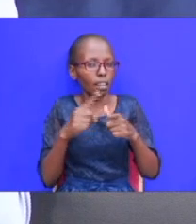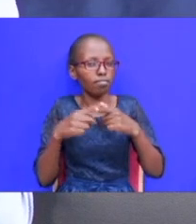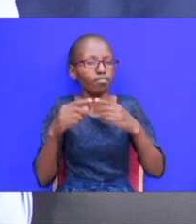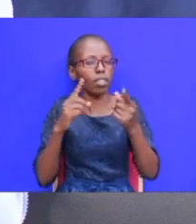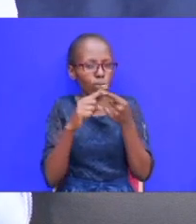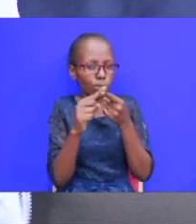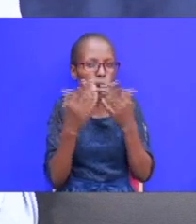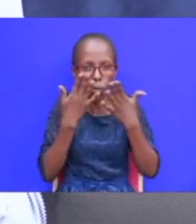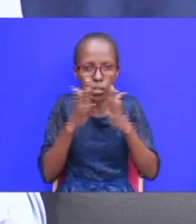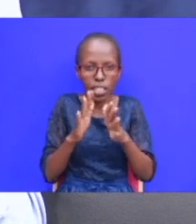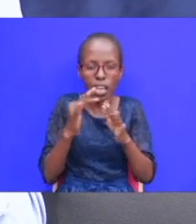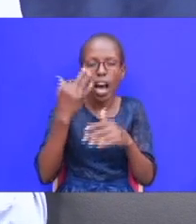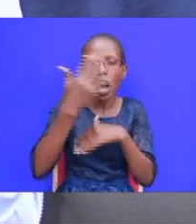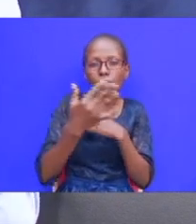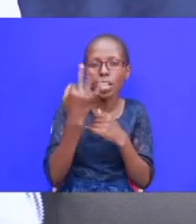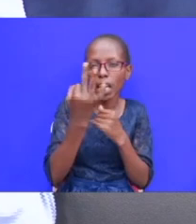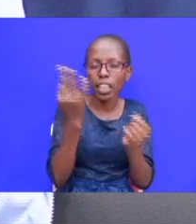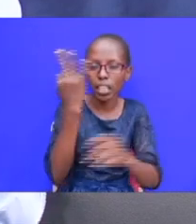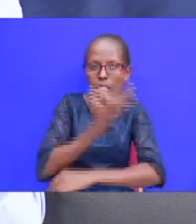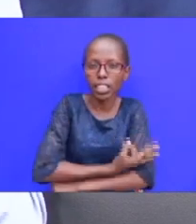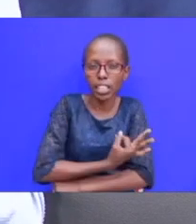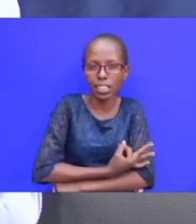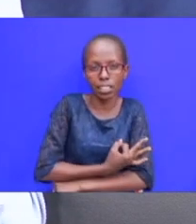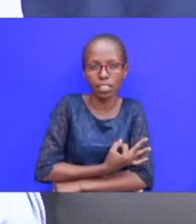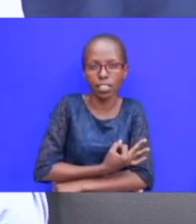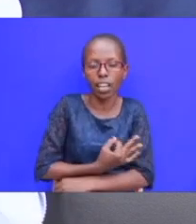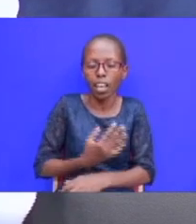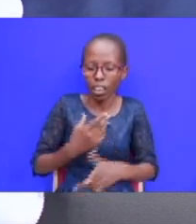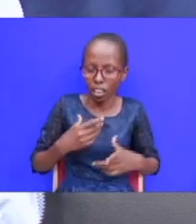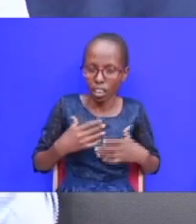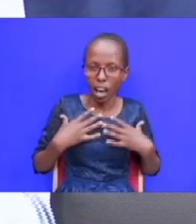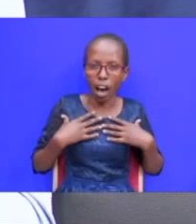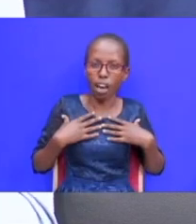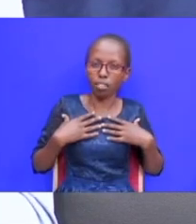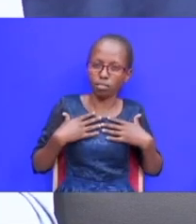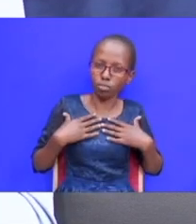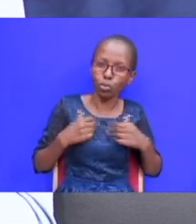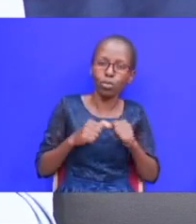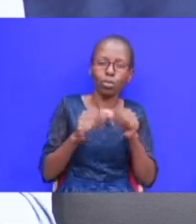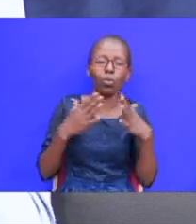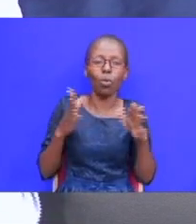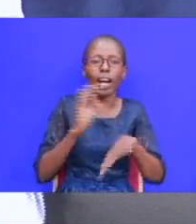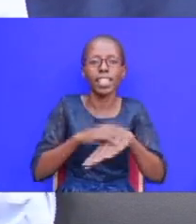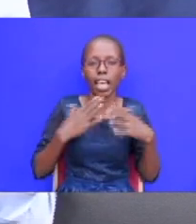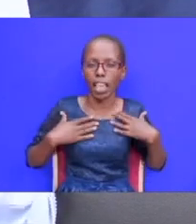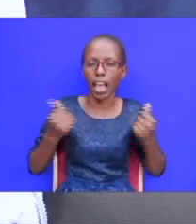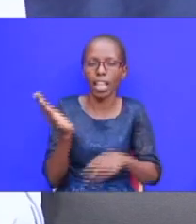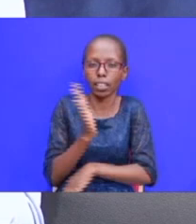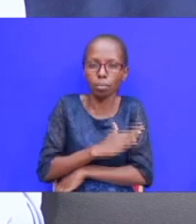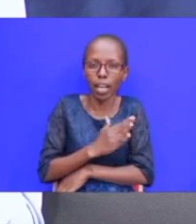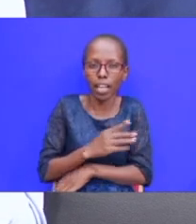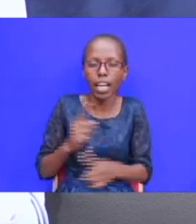the three the after three days or so when uh they're still in pain um simon and levy comes and they